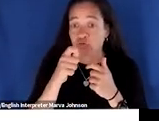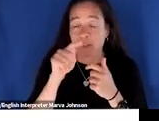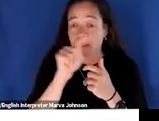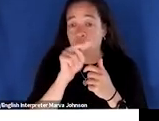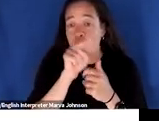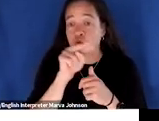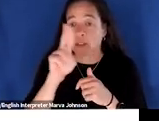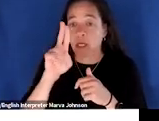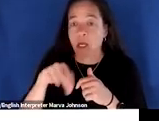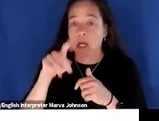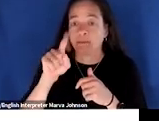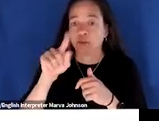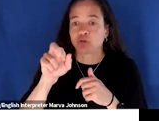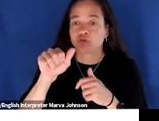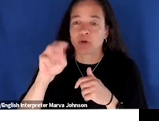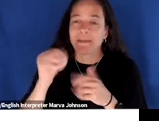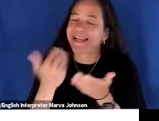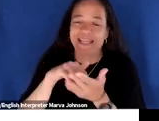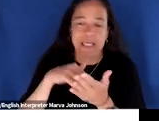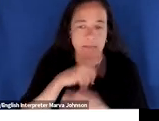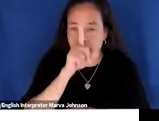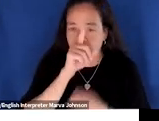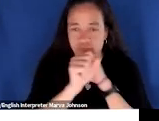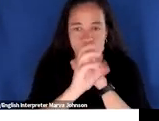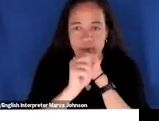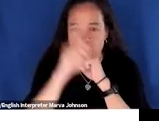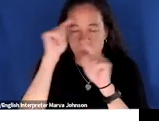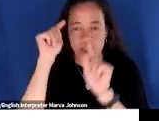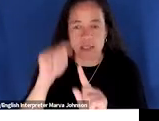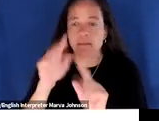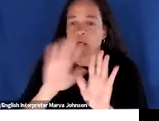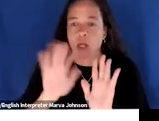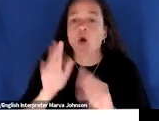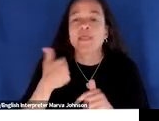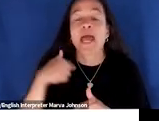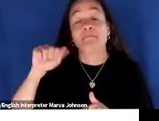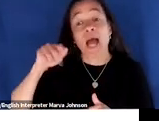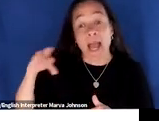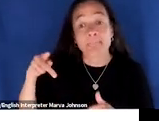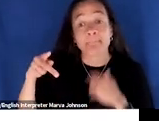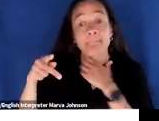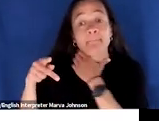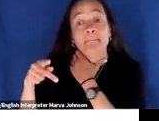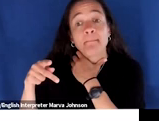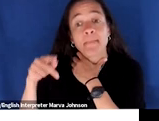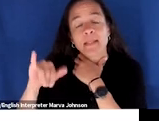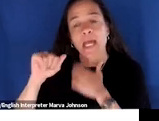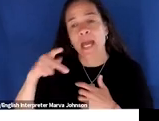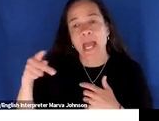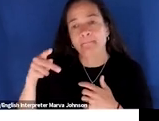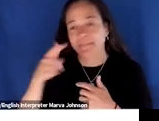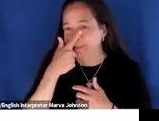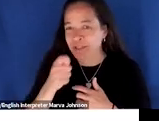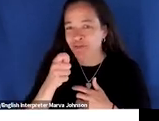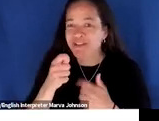upstream but if you're interested you can see they have an app and the app is is kind of interesting because it lets you compare costs